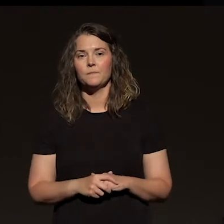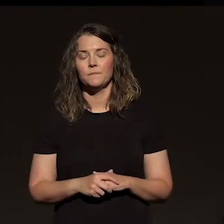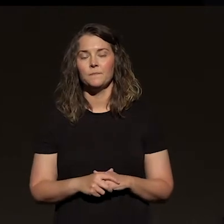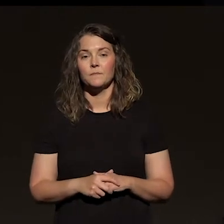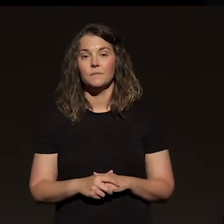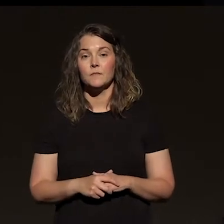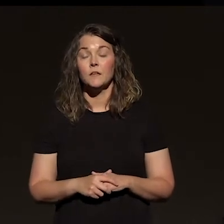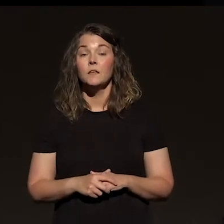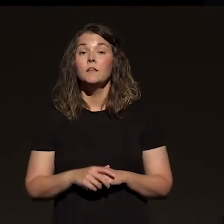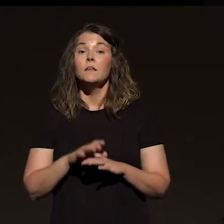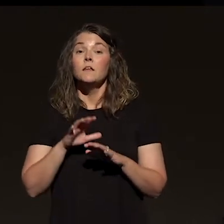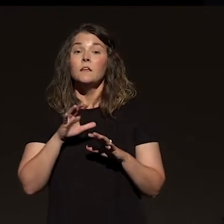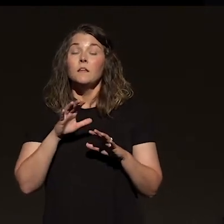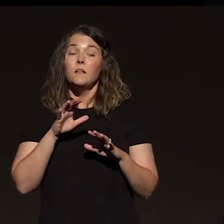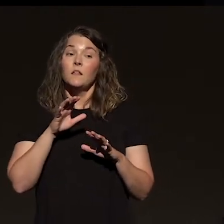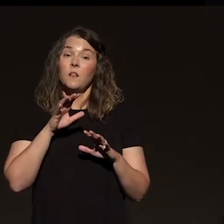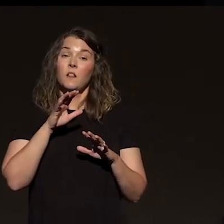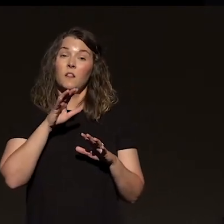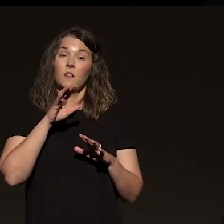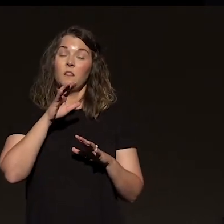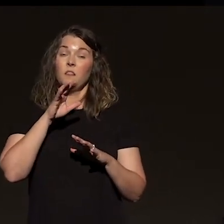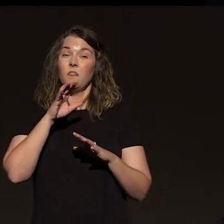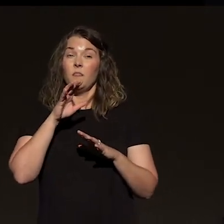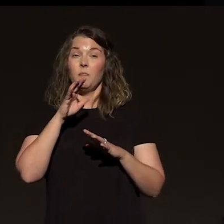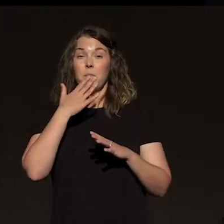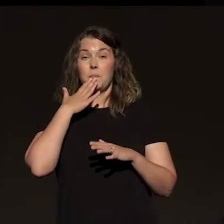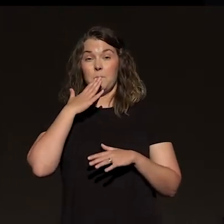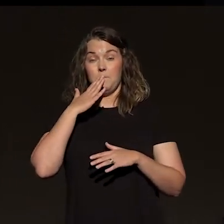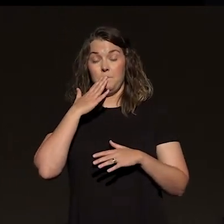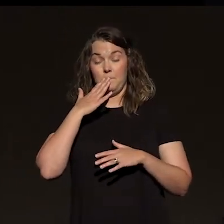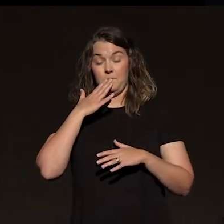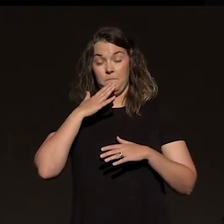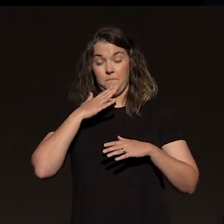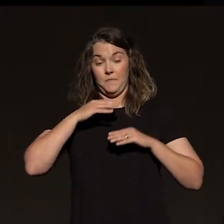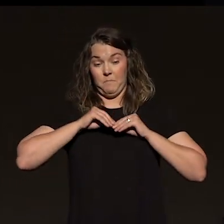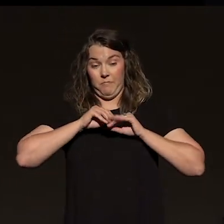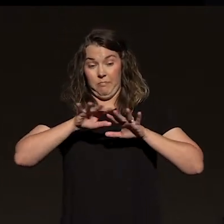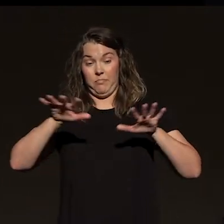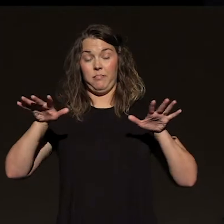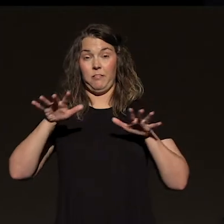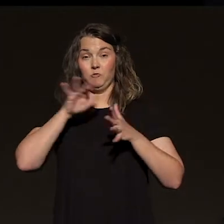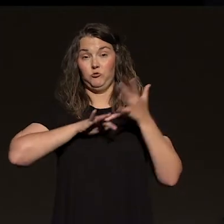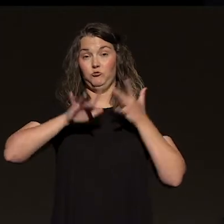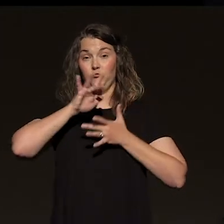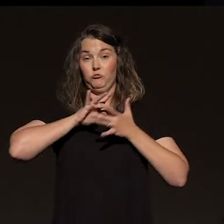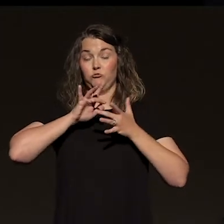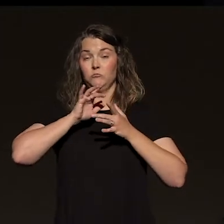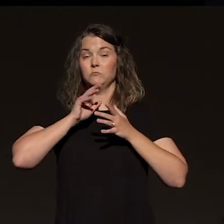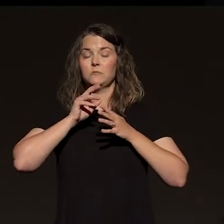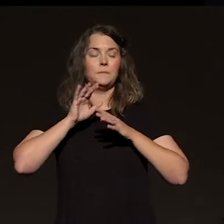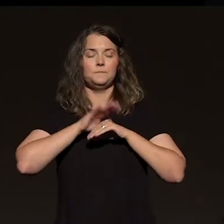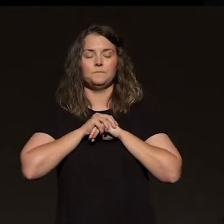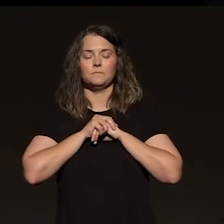crazy storms that are affecting everybody in the world, there was a very personal, immediate storm that hit the southern part of